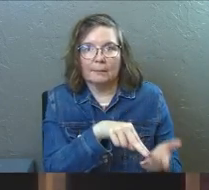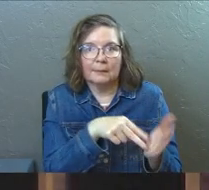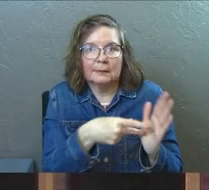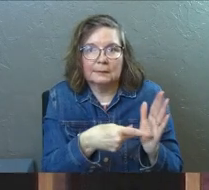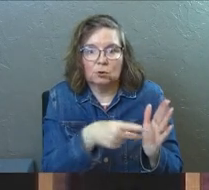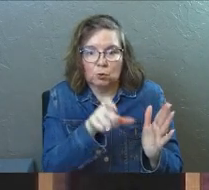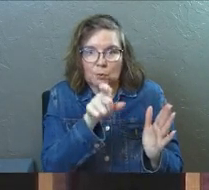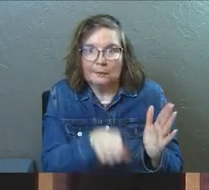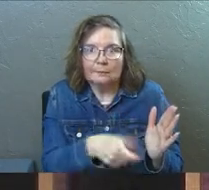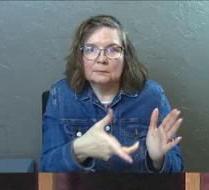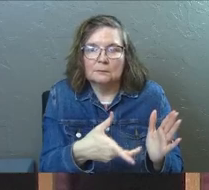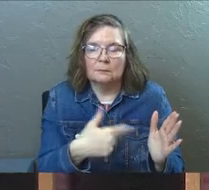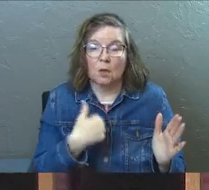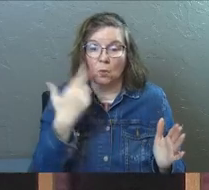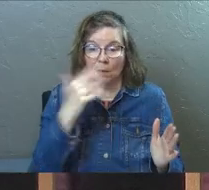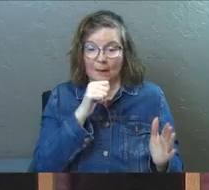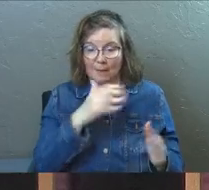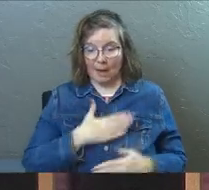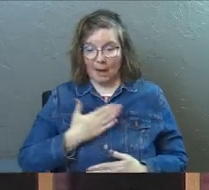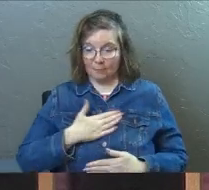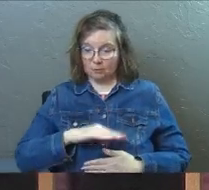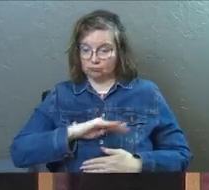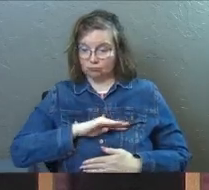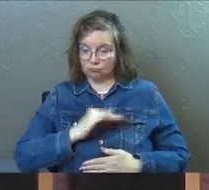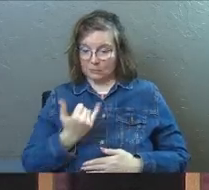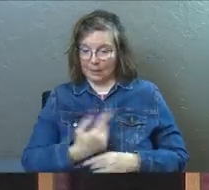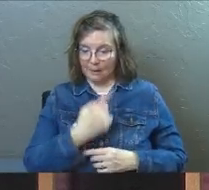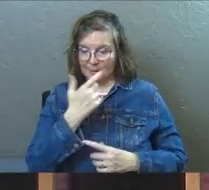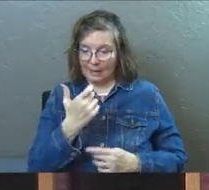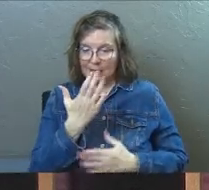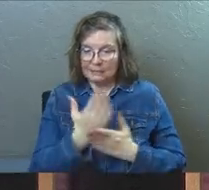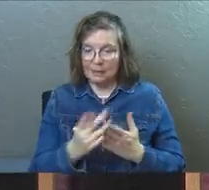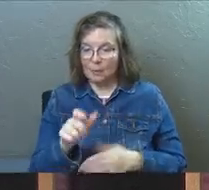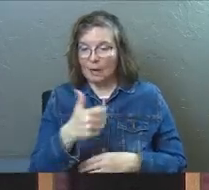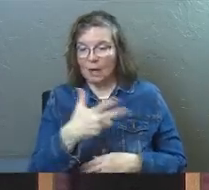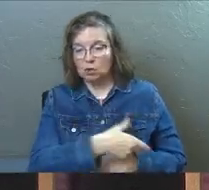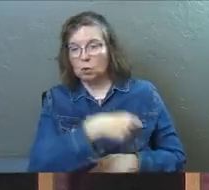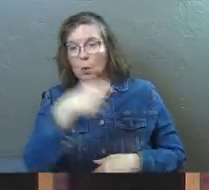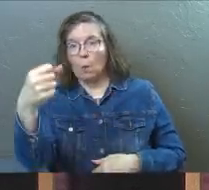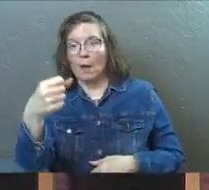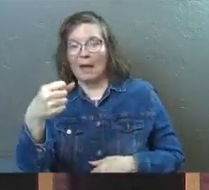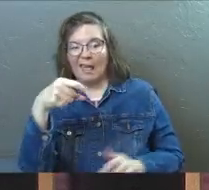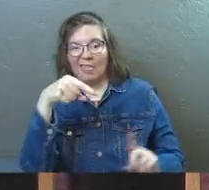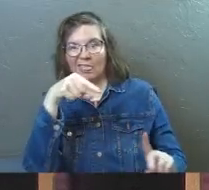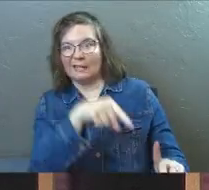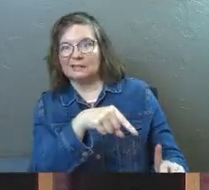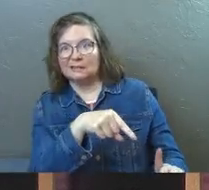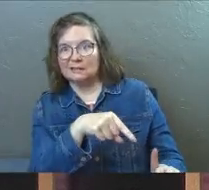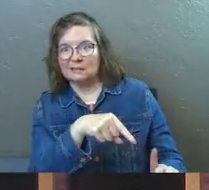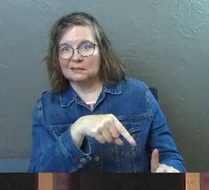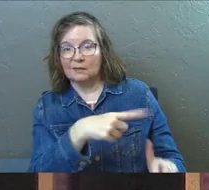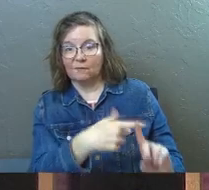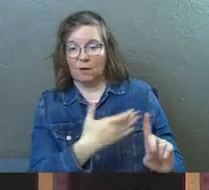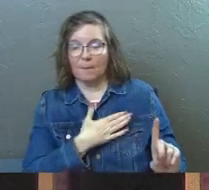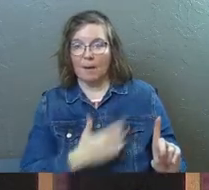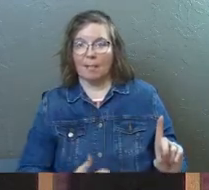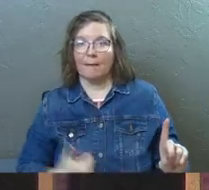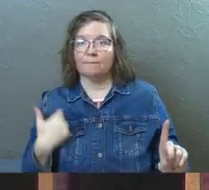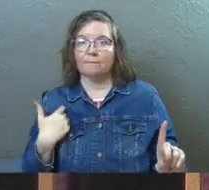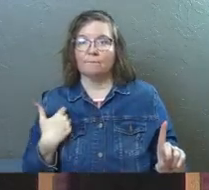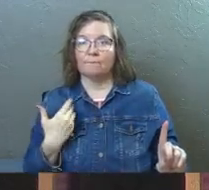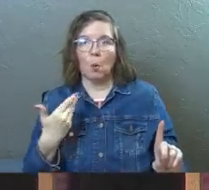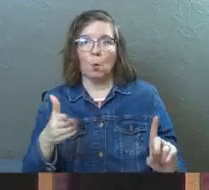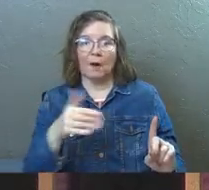what? And the reason I'm not happy today is because somebody took away this out of my life.